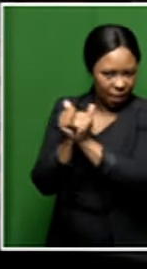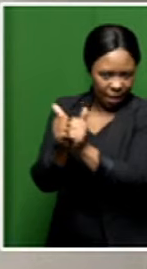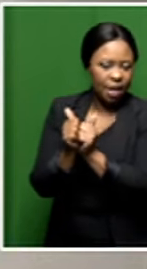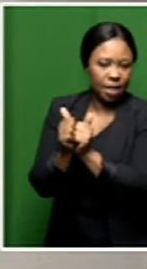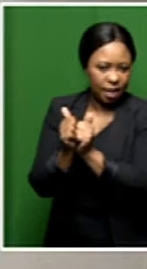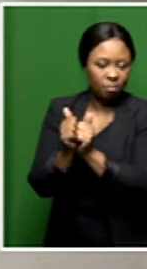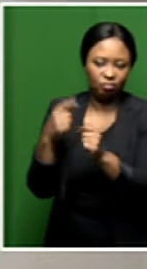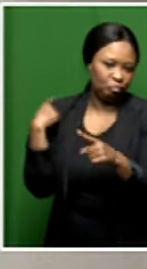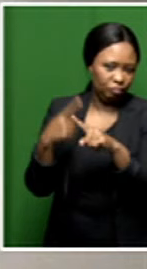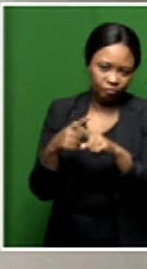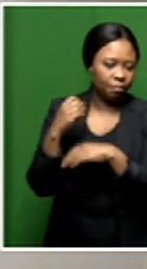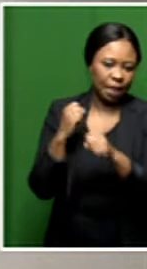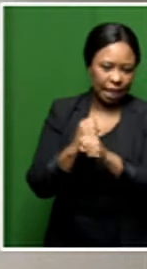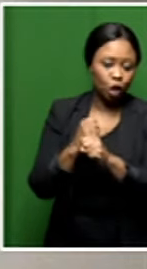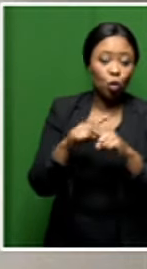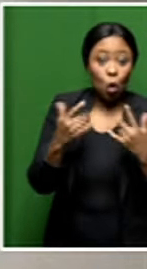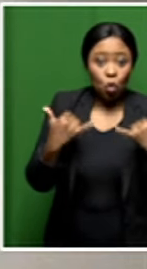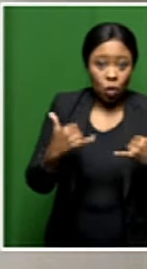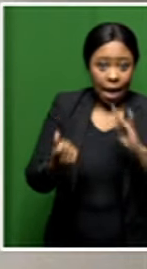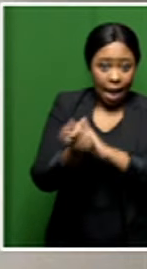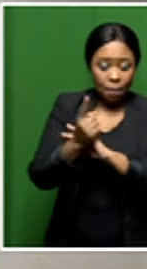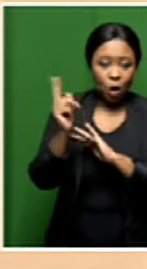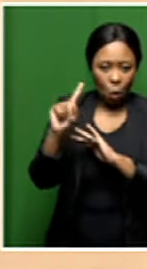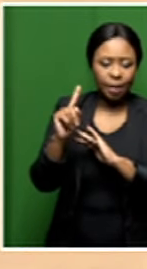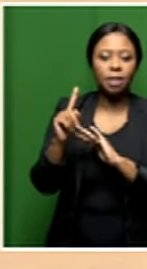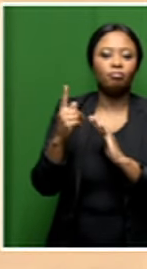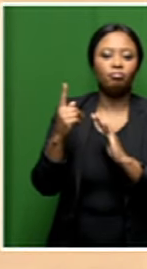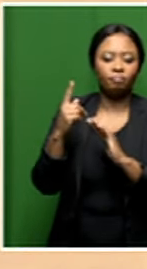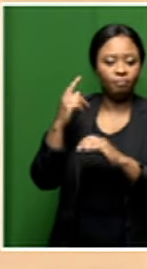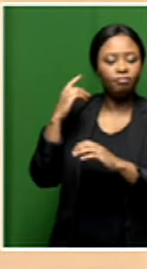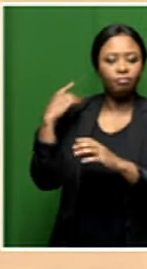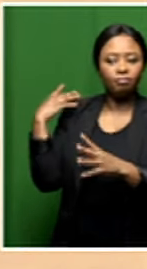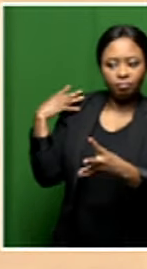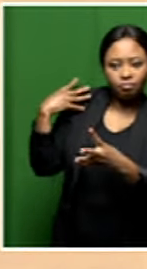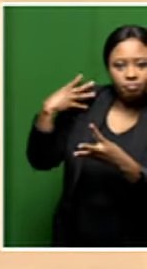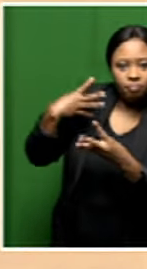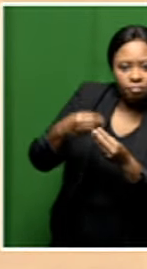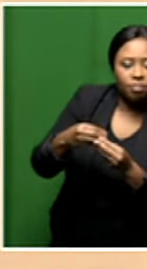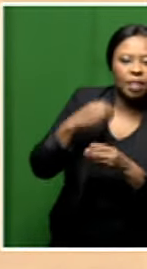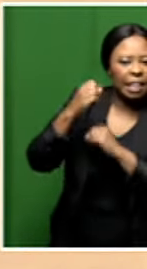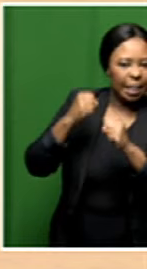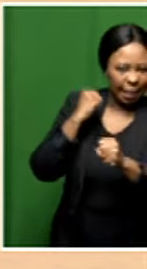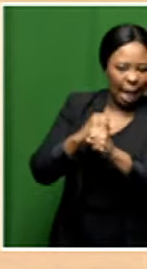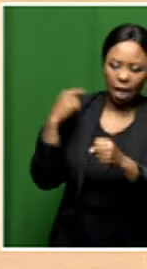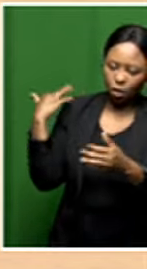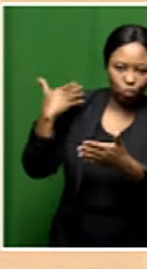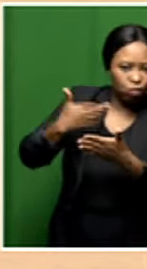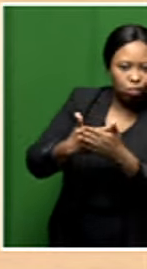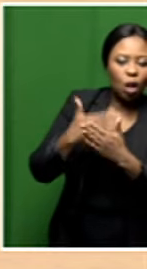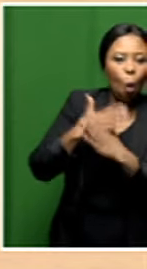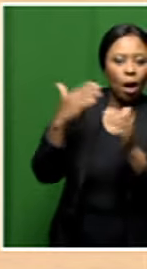So what is happening today is a combination of those years collaboration in response to